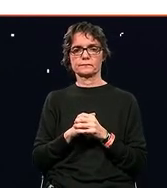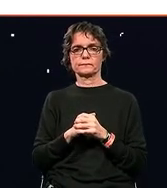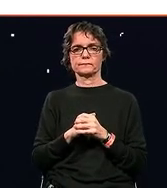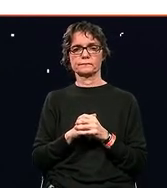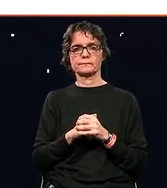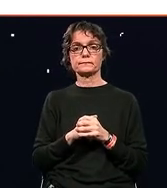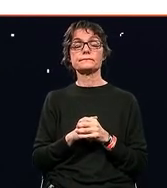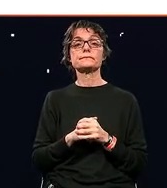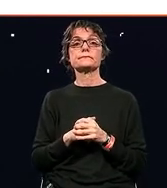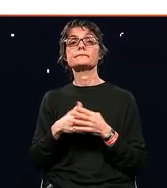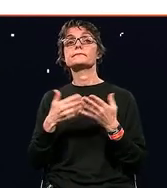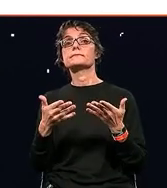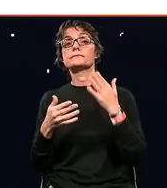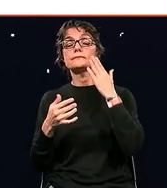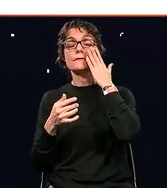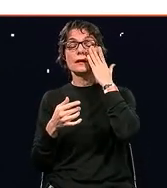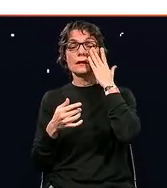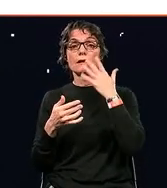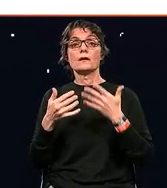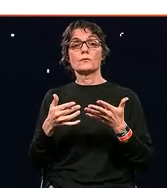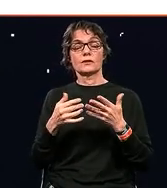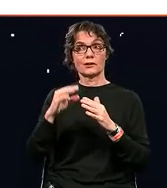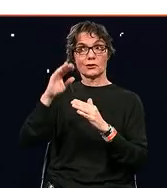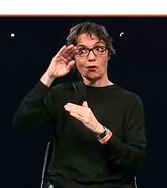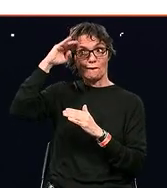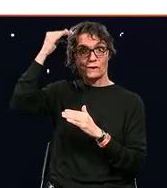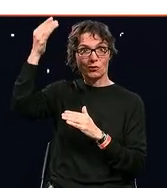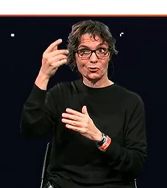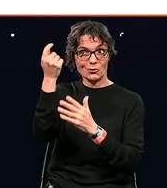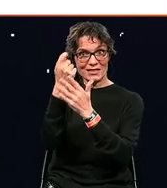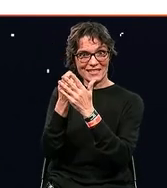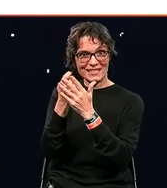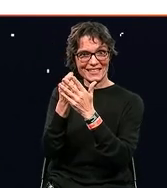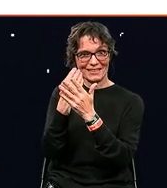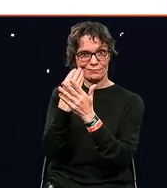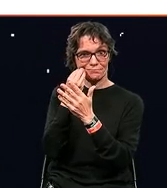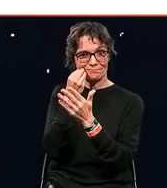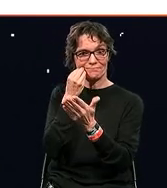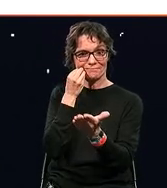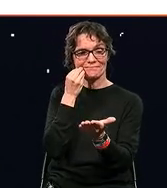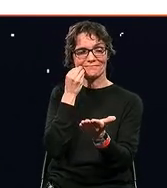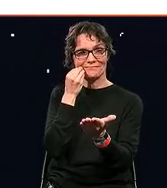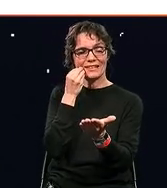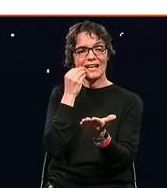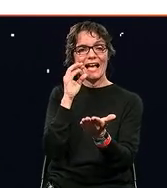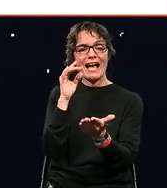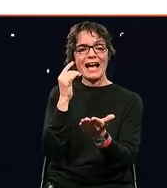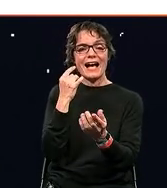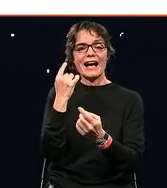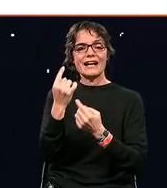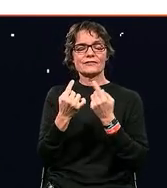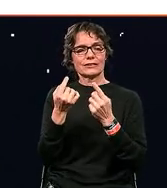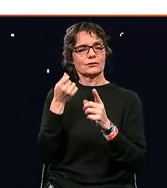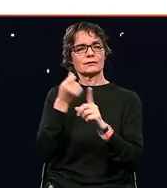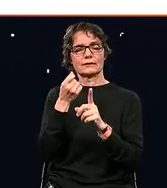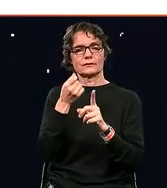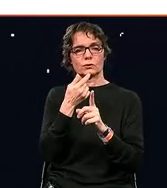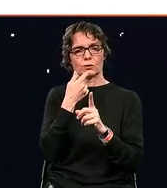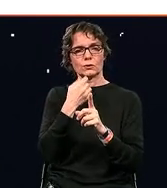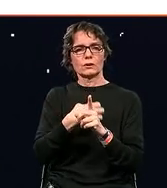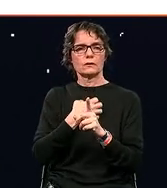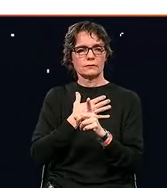So to shape those preferable future, it could sometimes feel that it's a